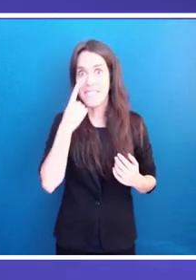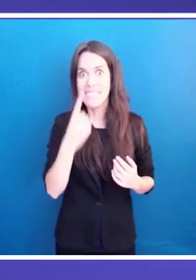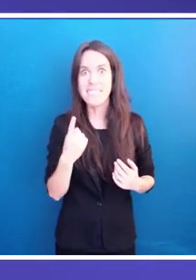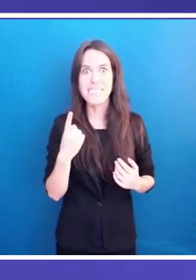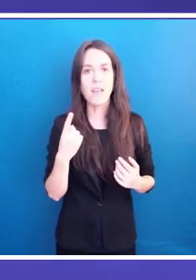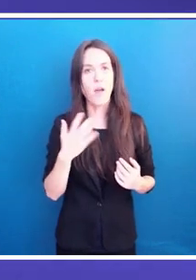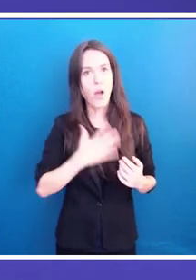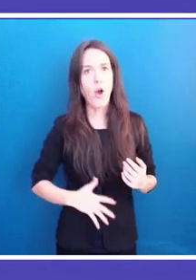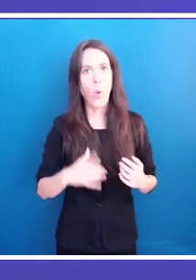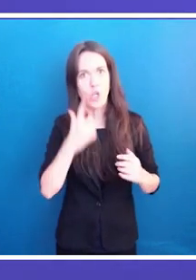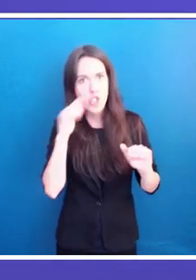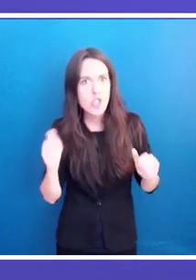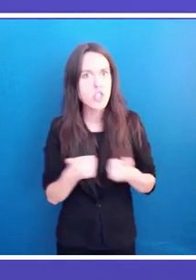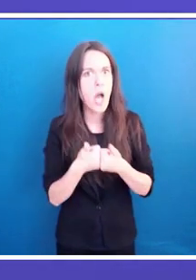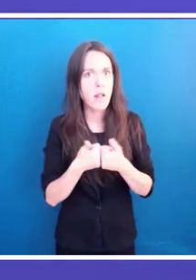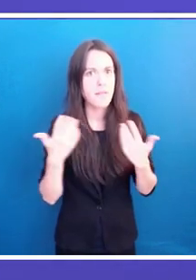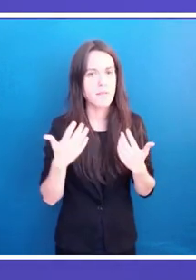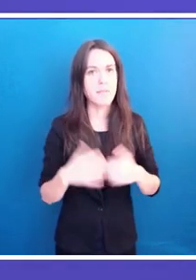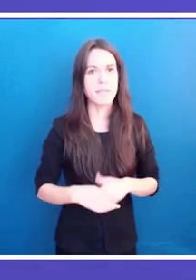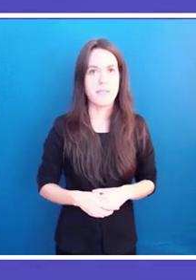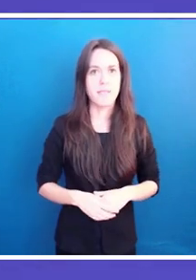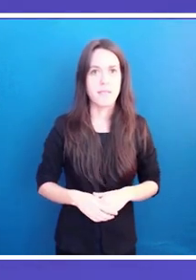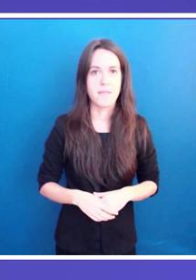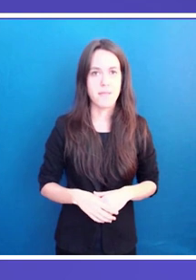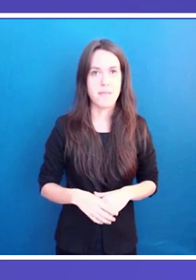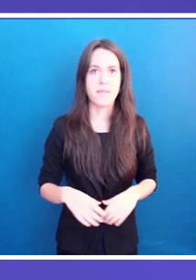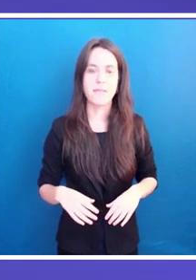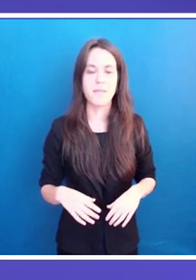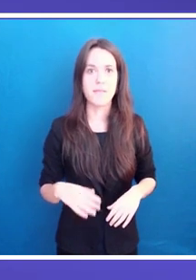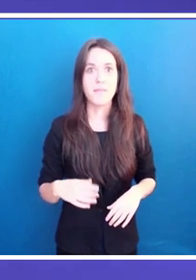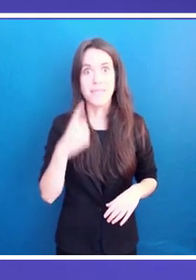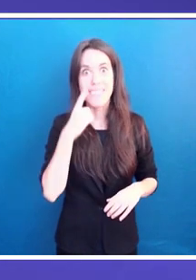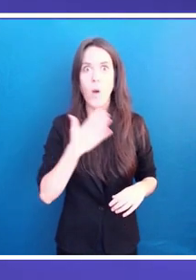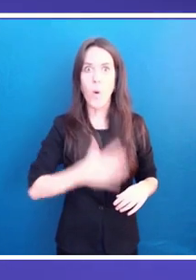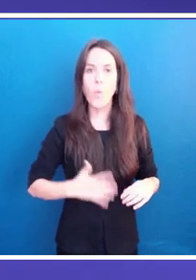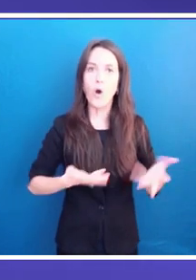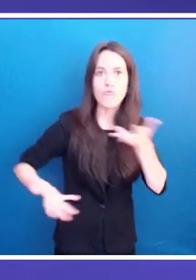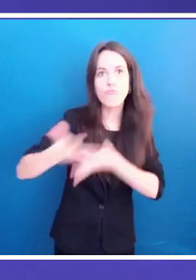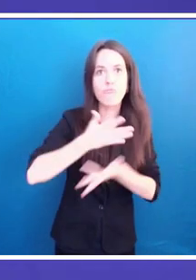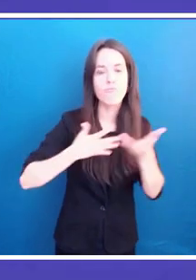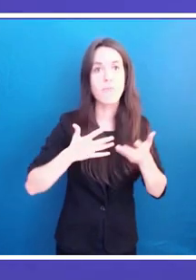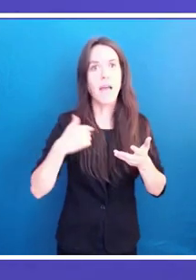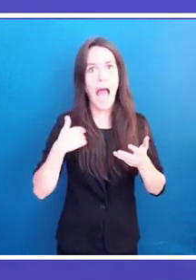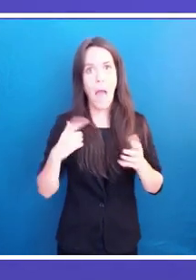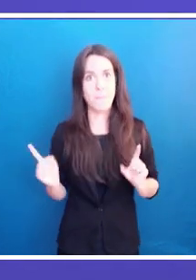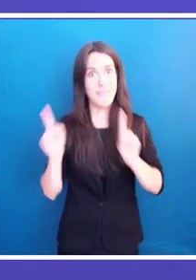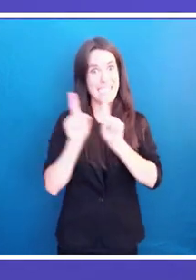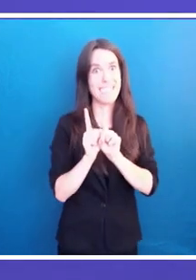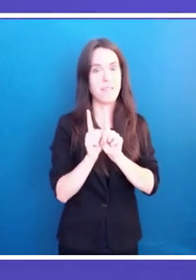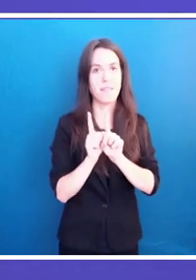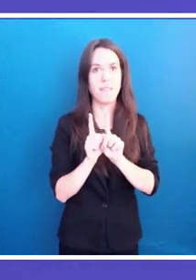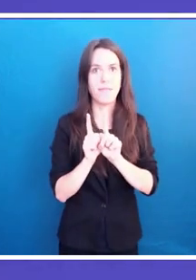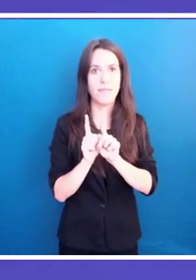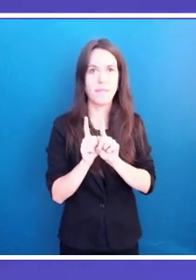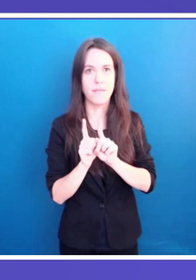But we were asked to speak particularly about the question. I am a member of the city council